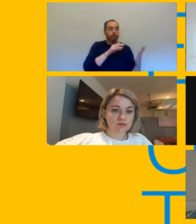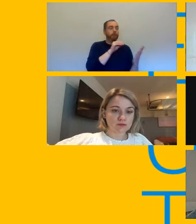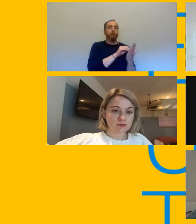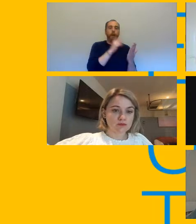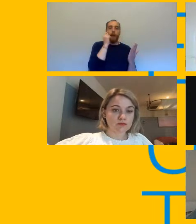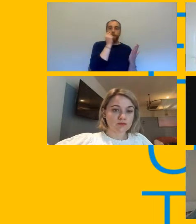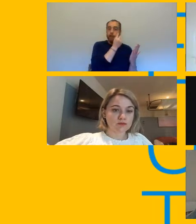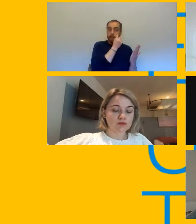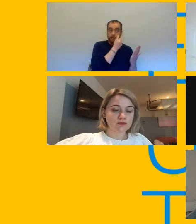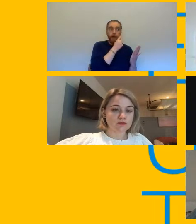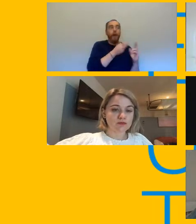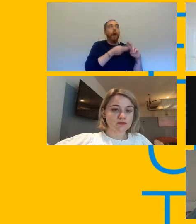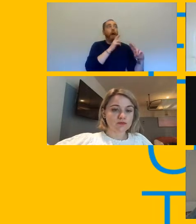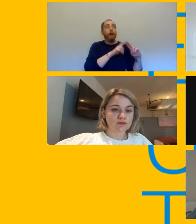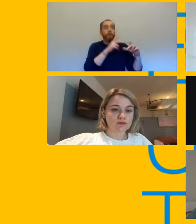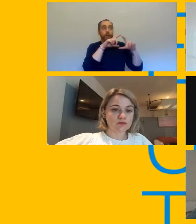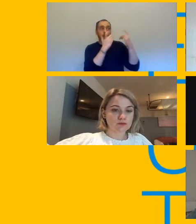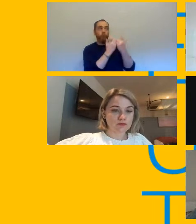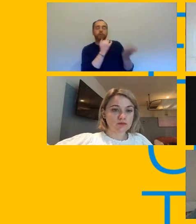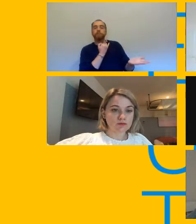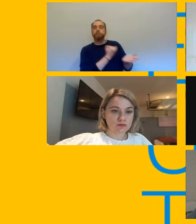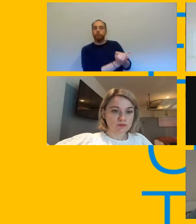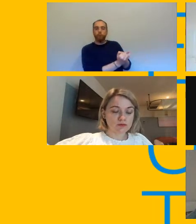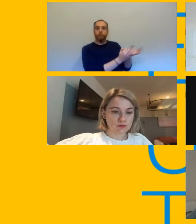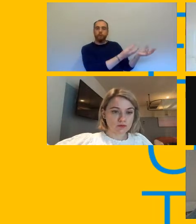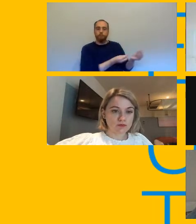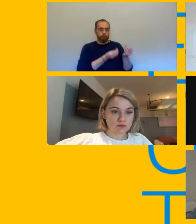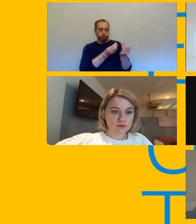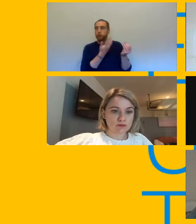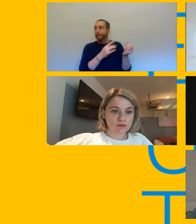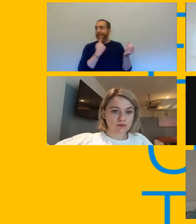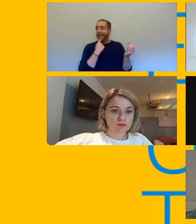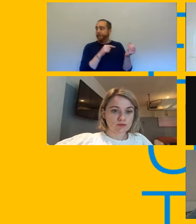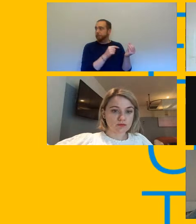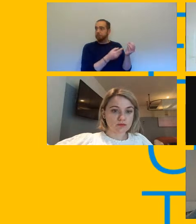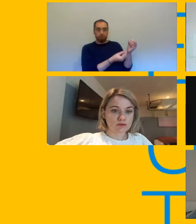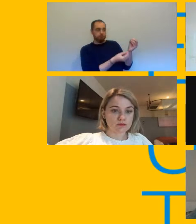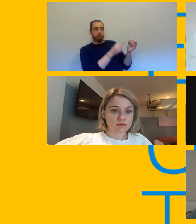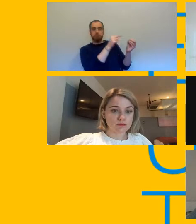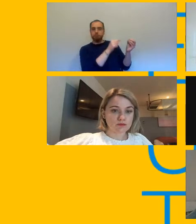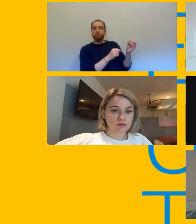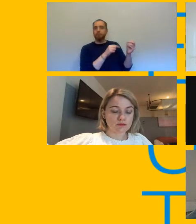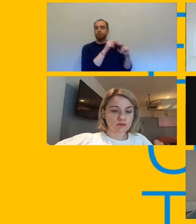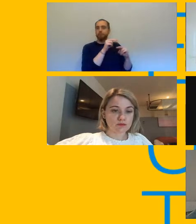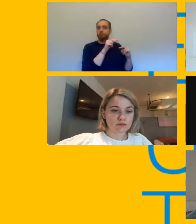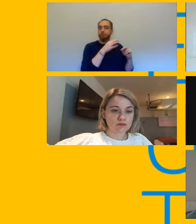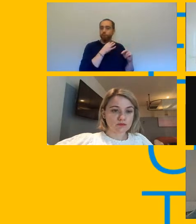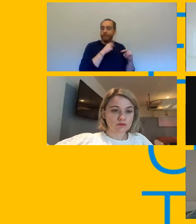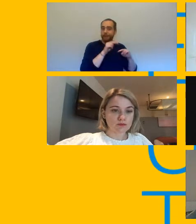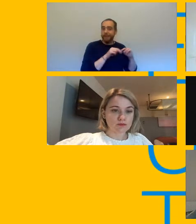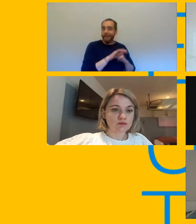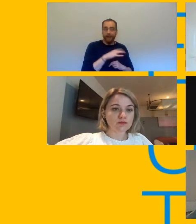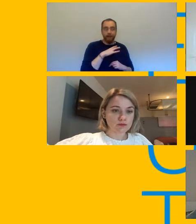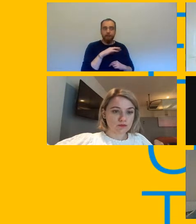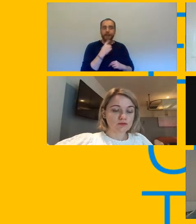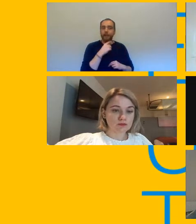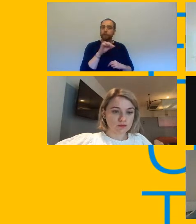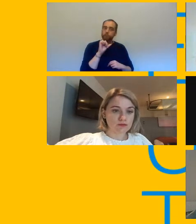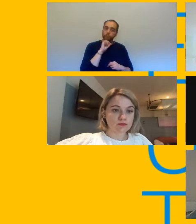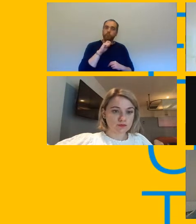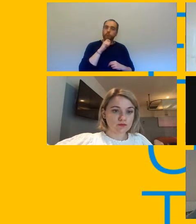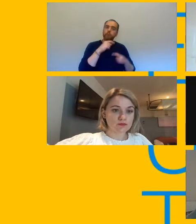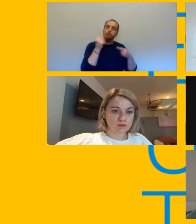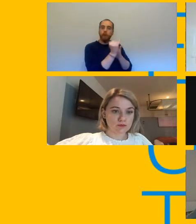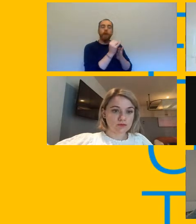control measure fails if they say well i'm at serious risk a serious limit and danger i believe that to be the case and they can then follow the procedures that we've